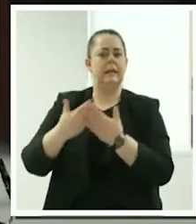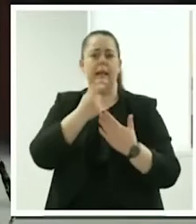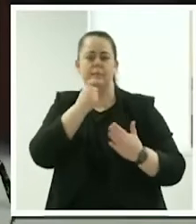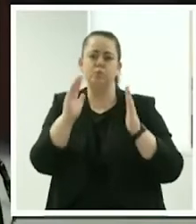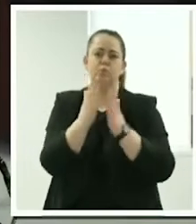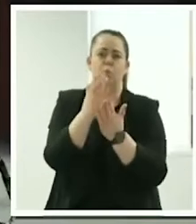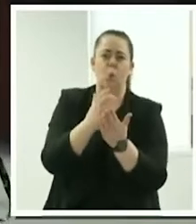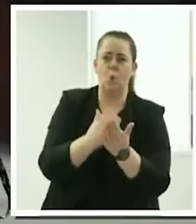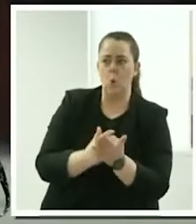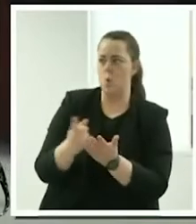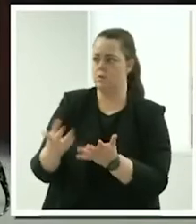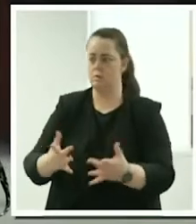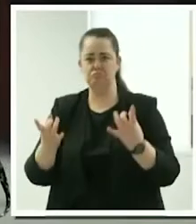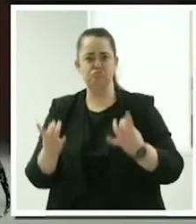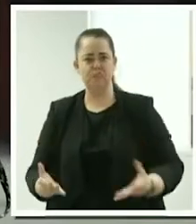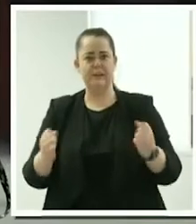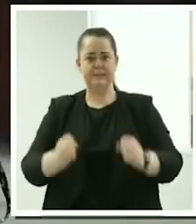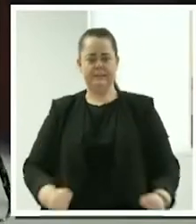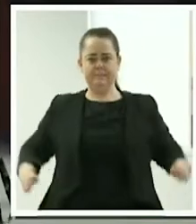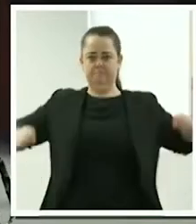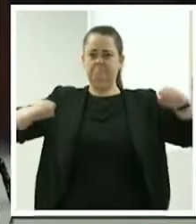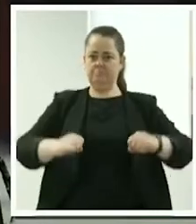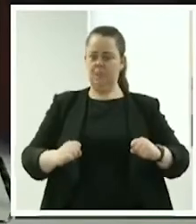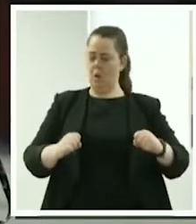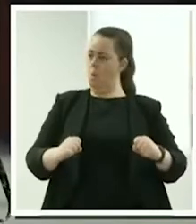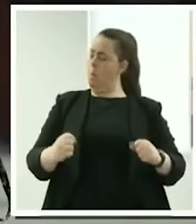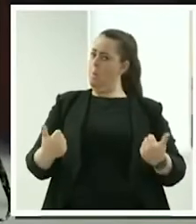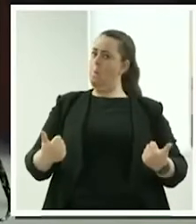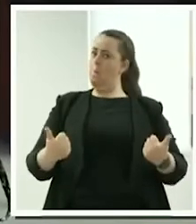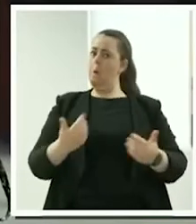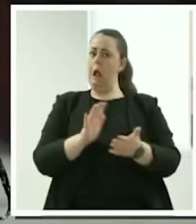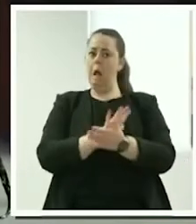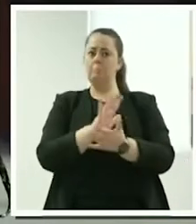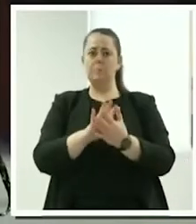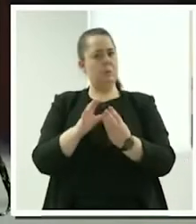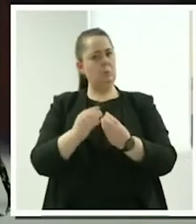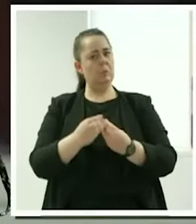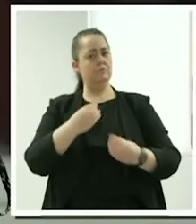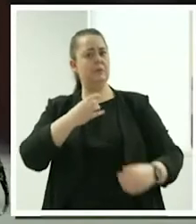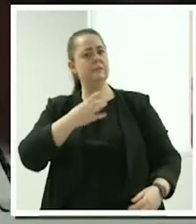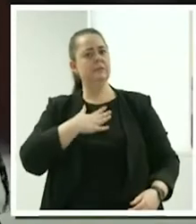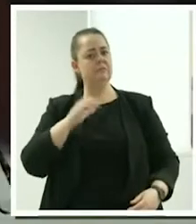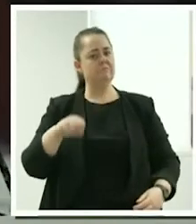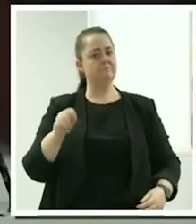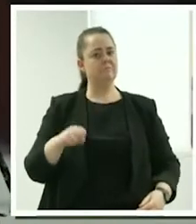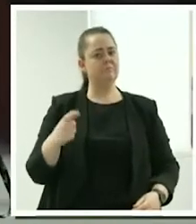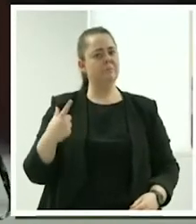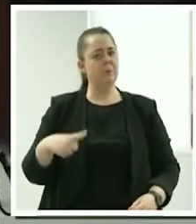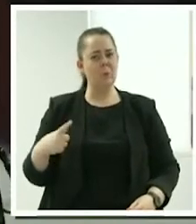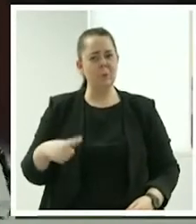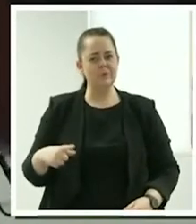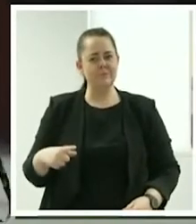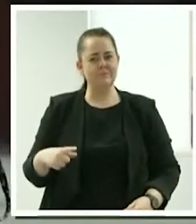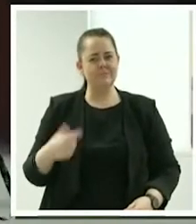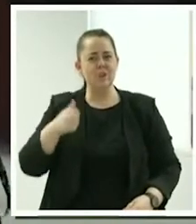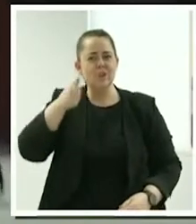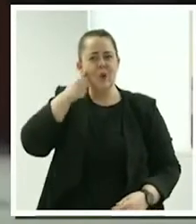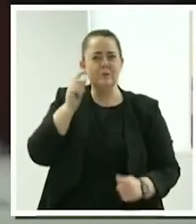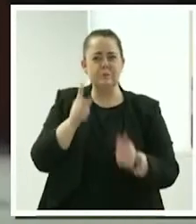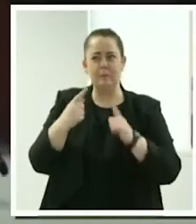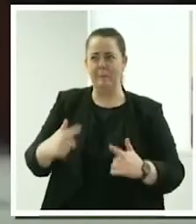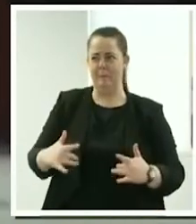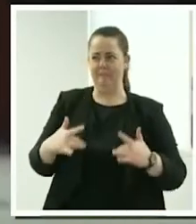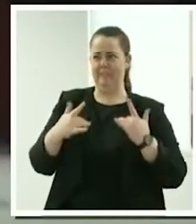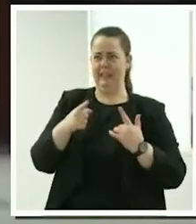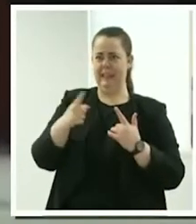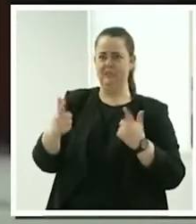ready to go. I was quite chuffed with myself because, you know, something with something looks really daunting. If you